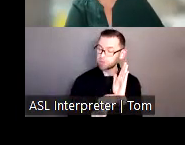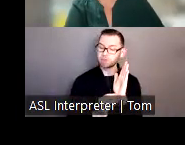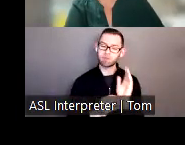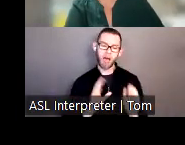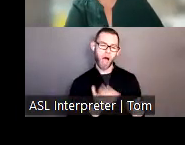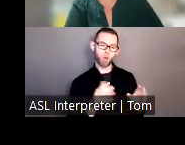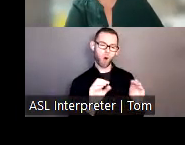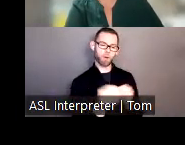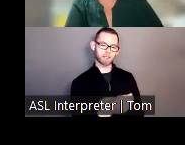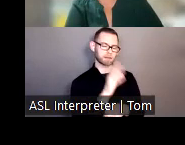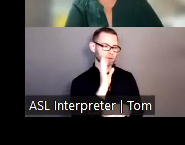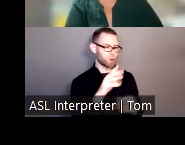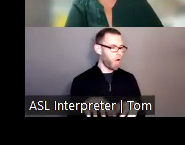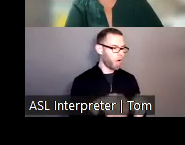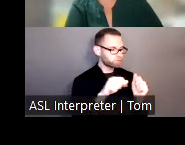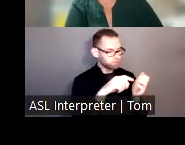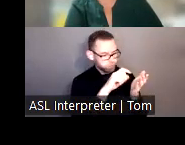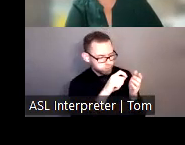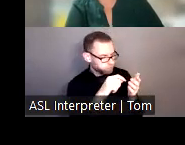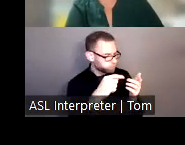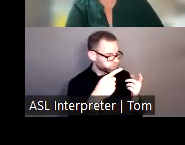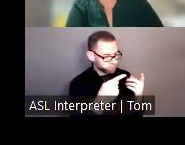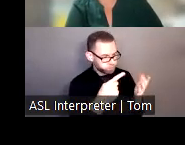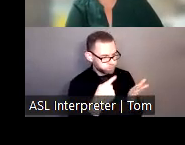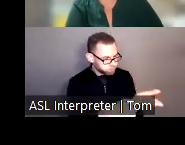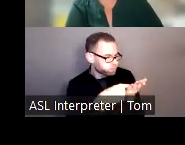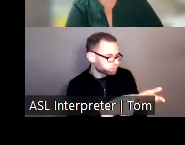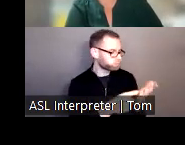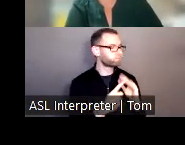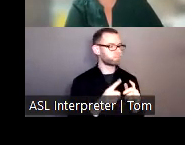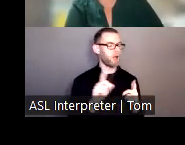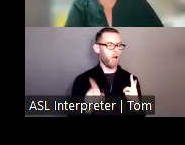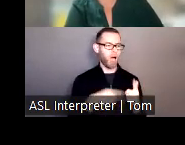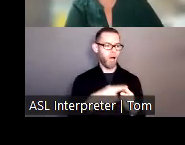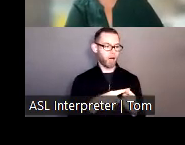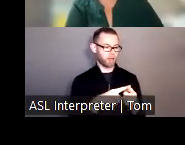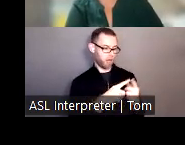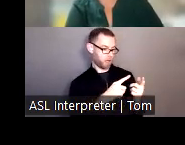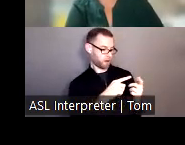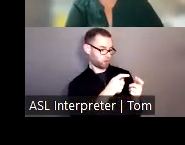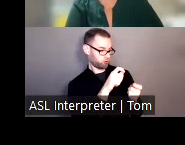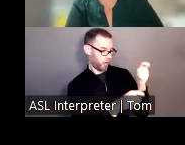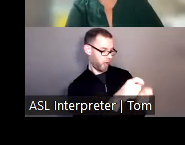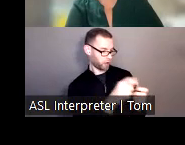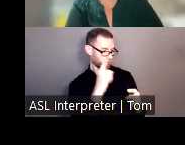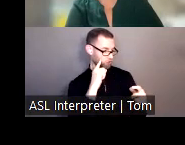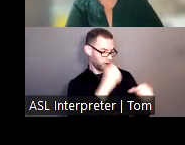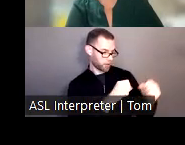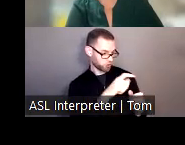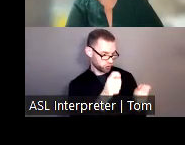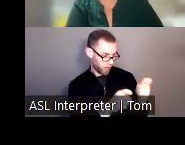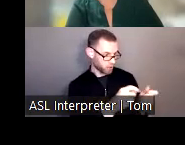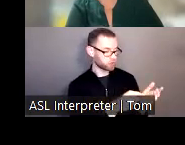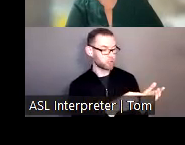issuing a final comment after we've incorporated edits, and we will also be issuing a response to